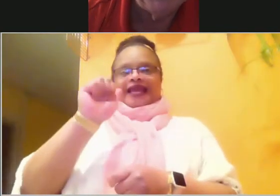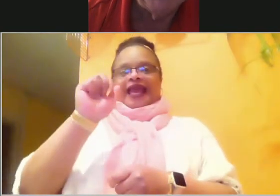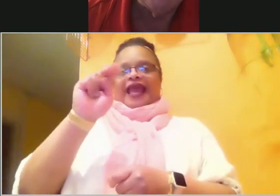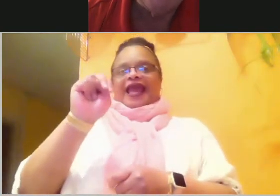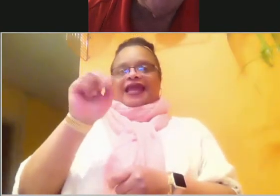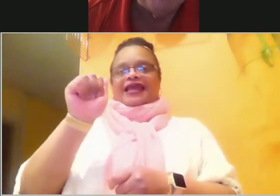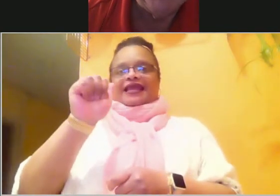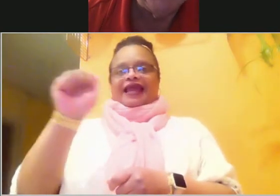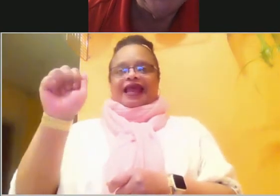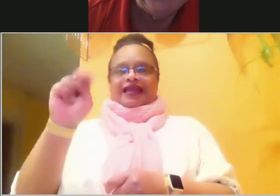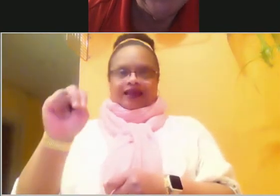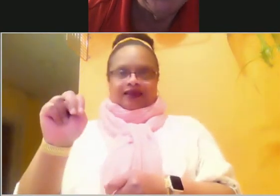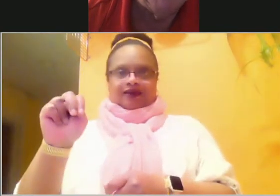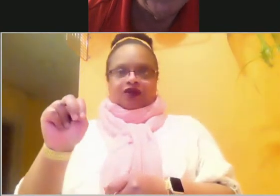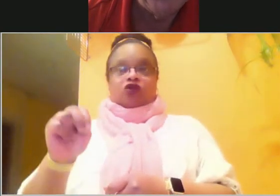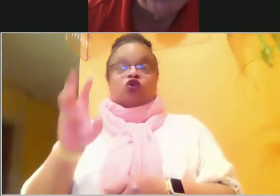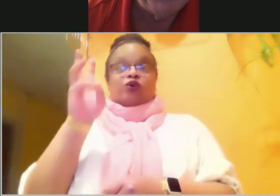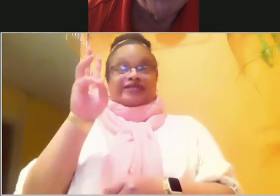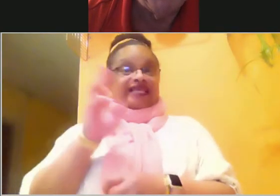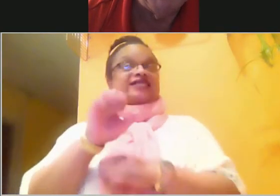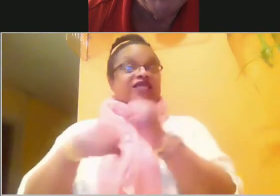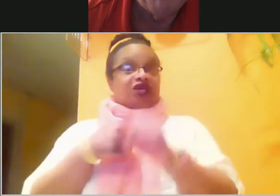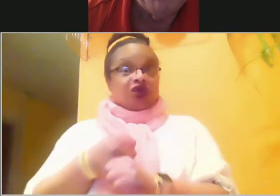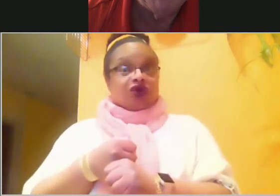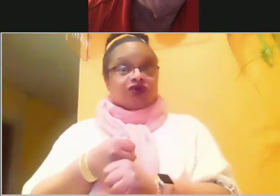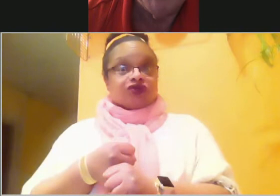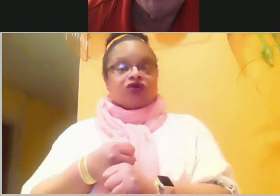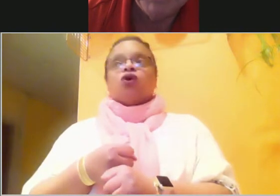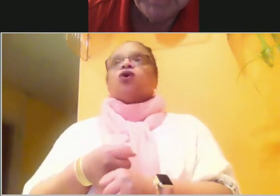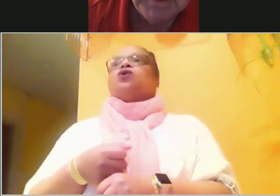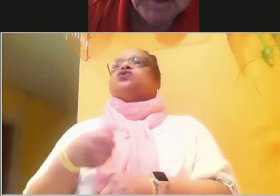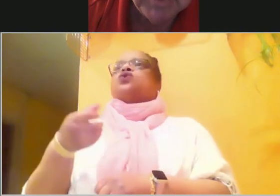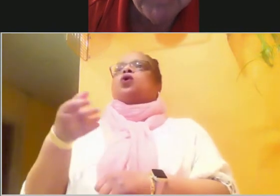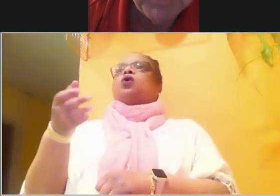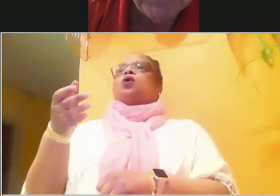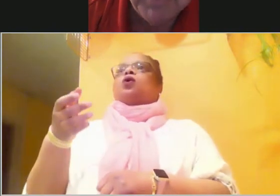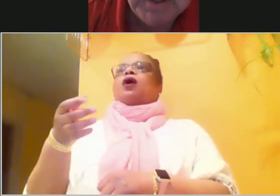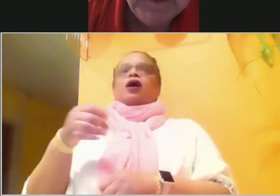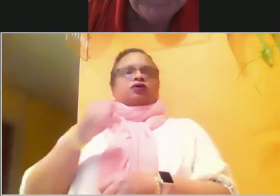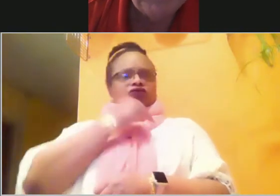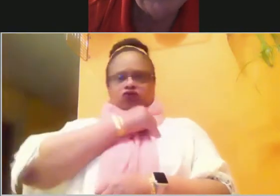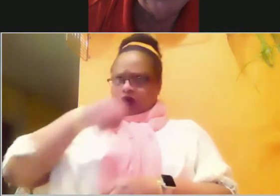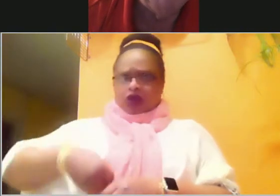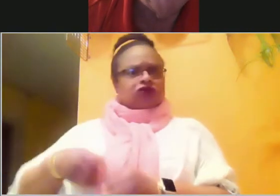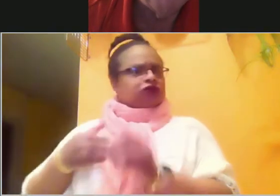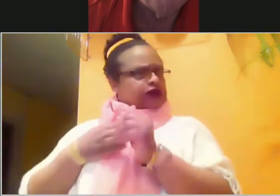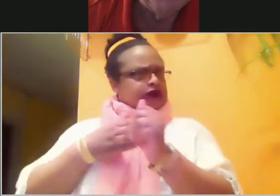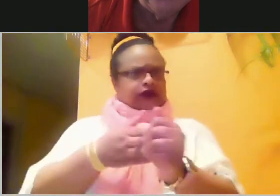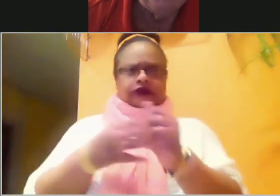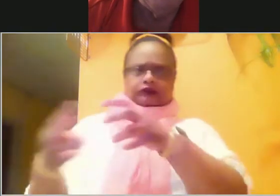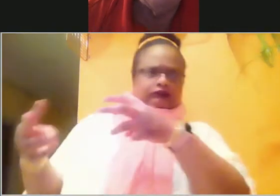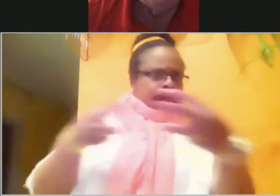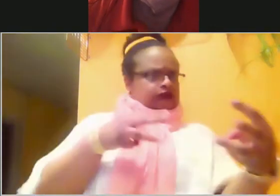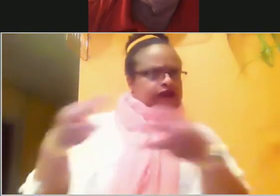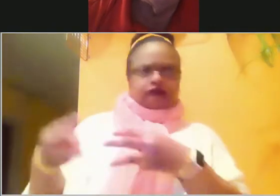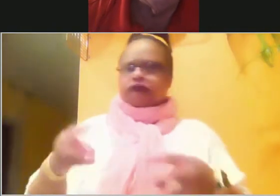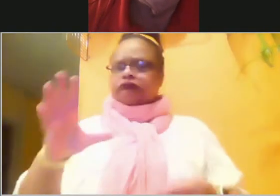years. He died at the age of 110 and was buried in Tamasara in Ephraim.